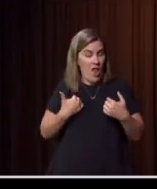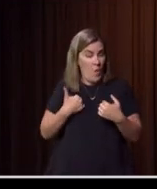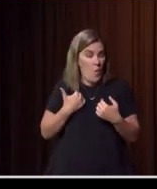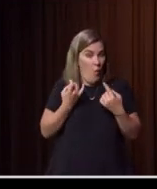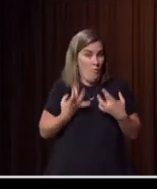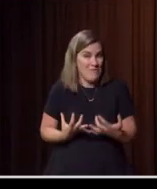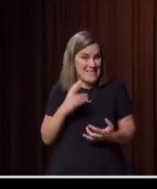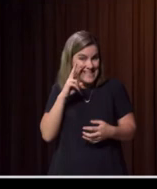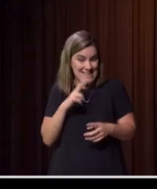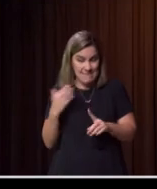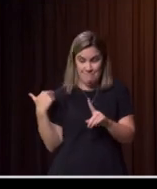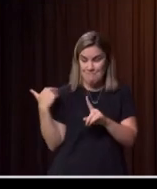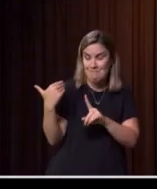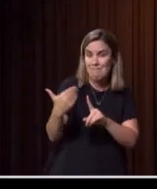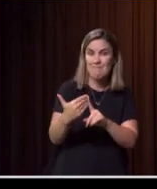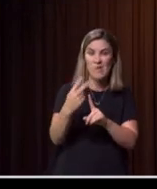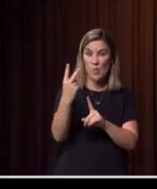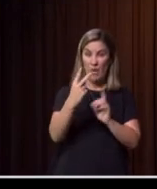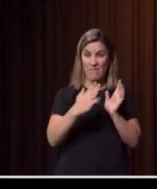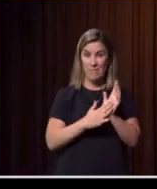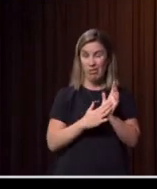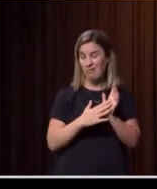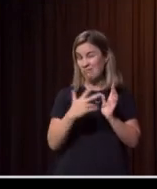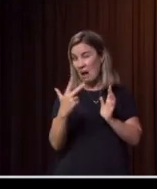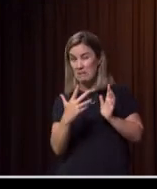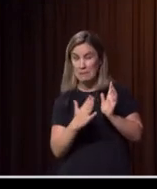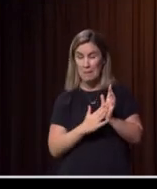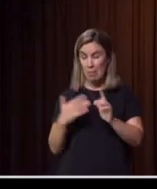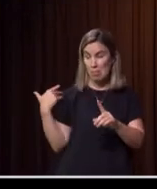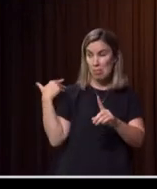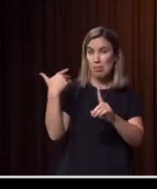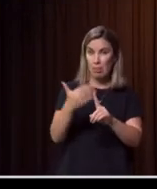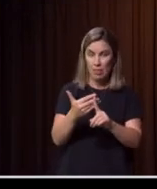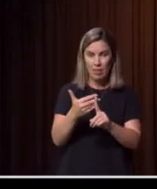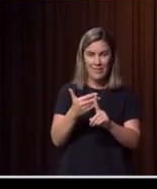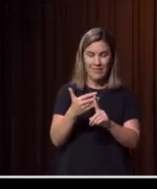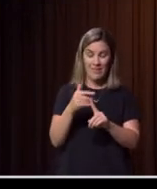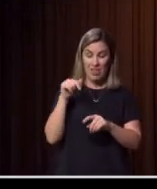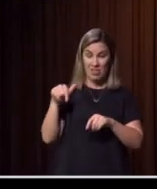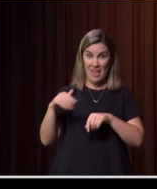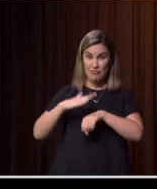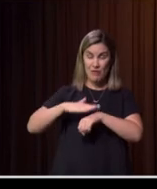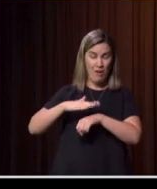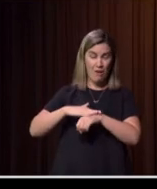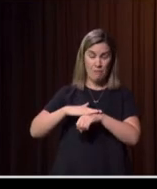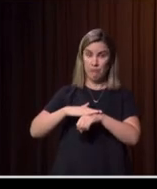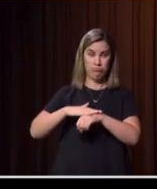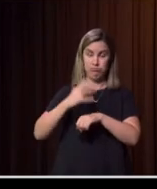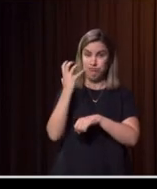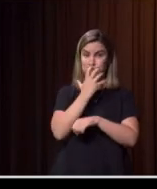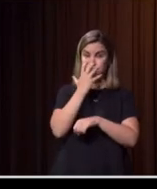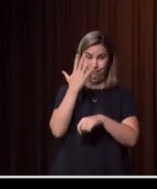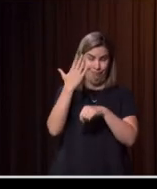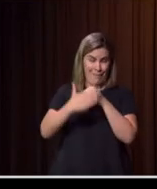in the events that we've seen over the last 12 months, 18 months. It's been a period of time like like no other in my lifetime.